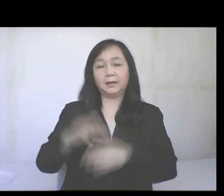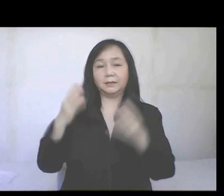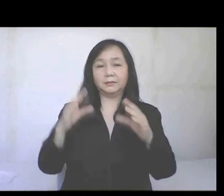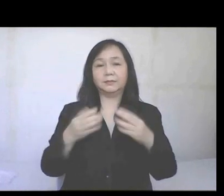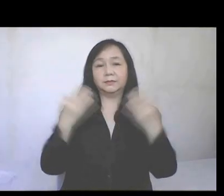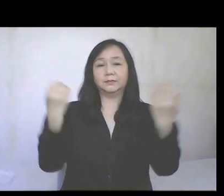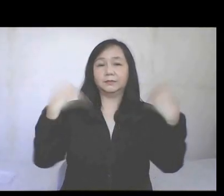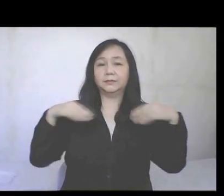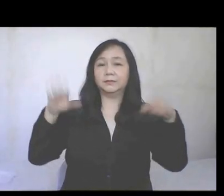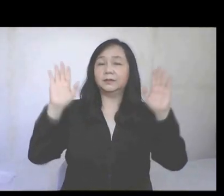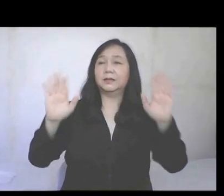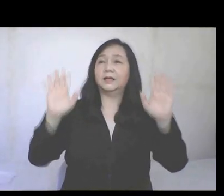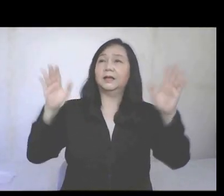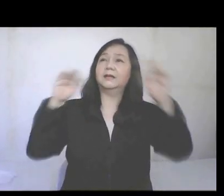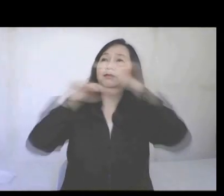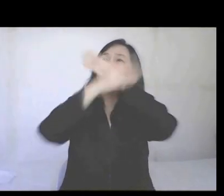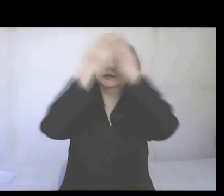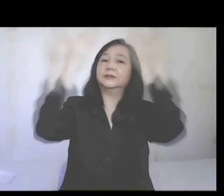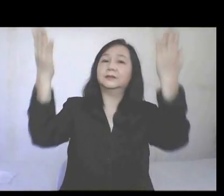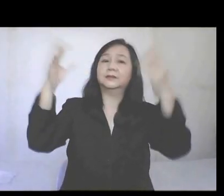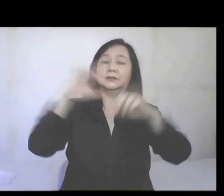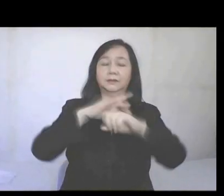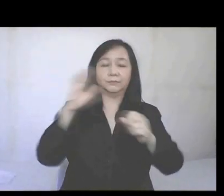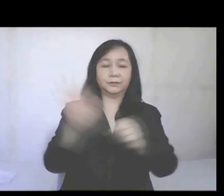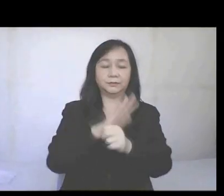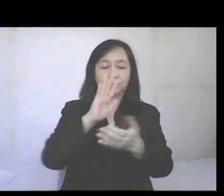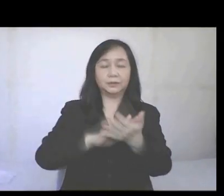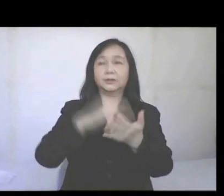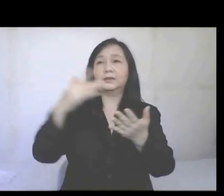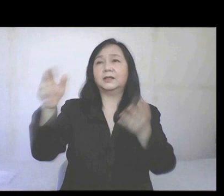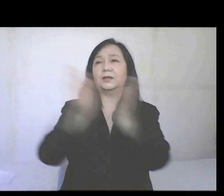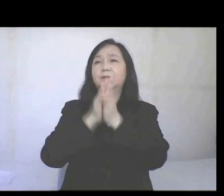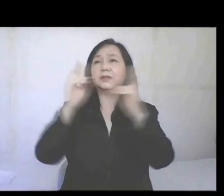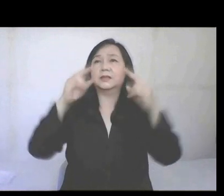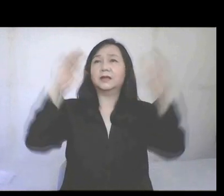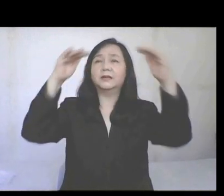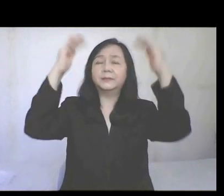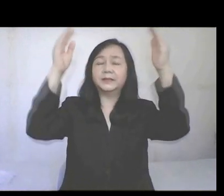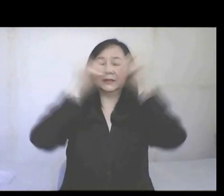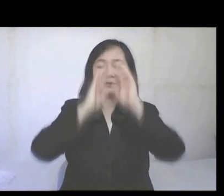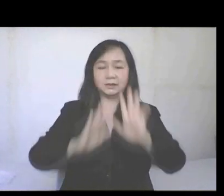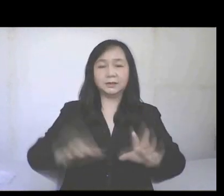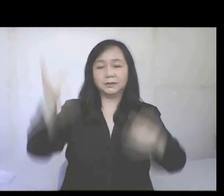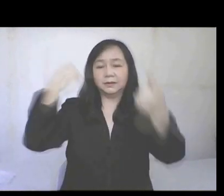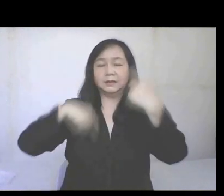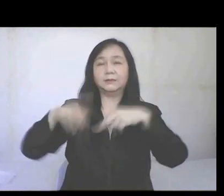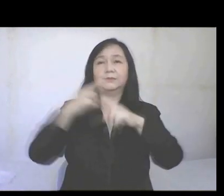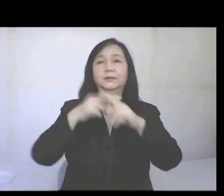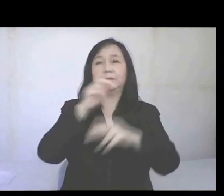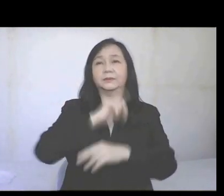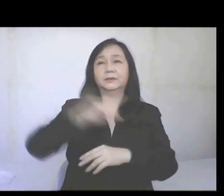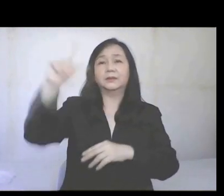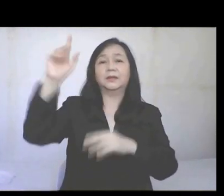God of hosts, Heaven and earth are full of your glory. Hosanna in the highest. Blessed is he who